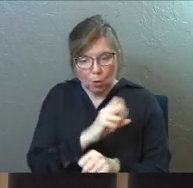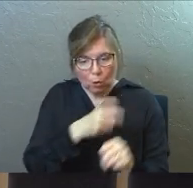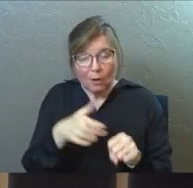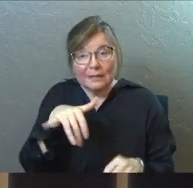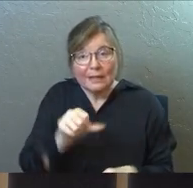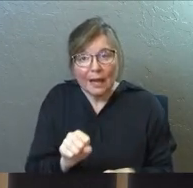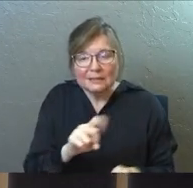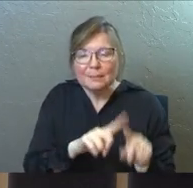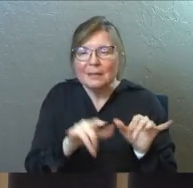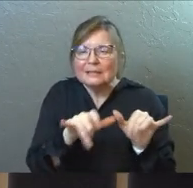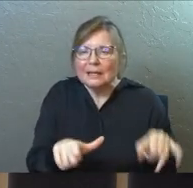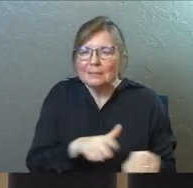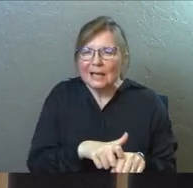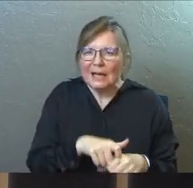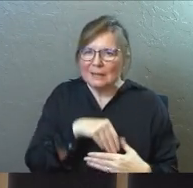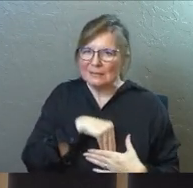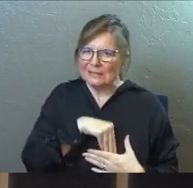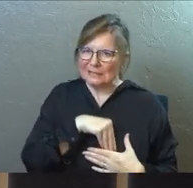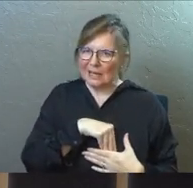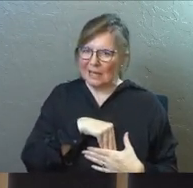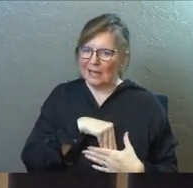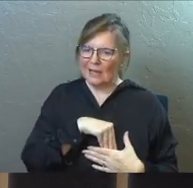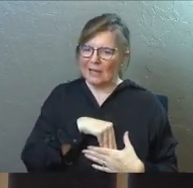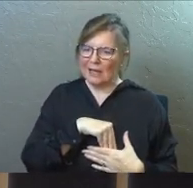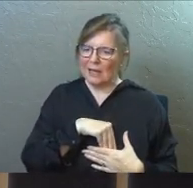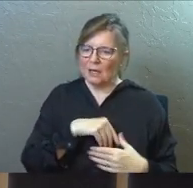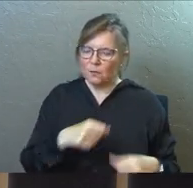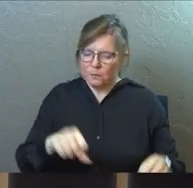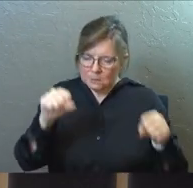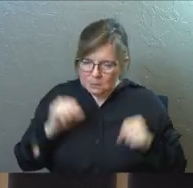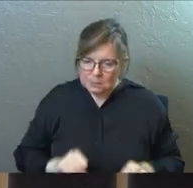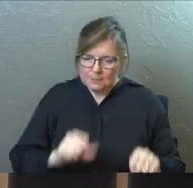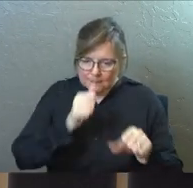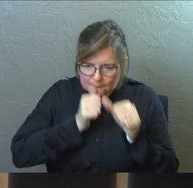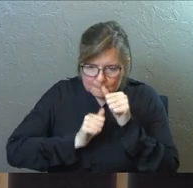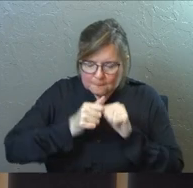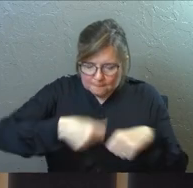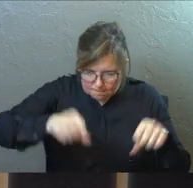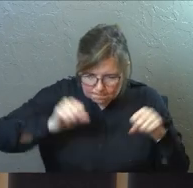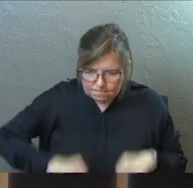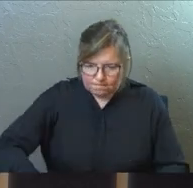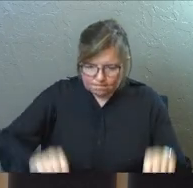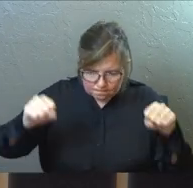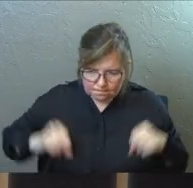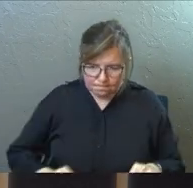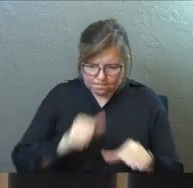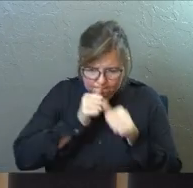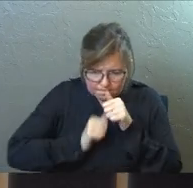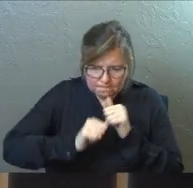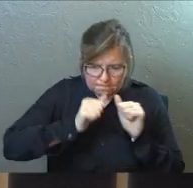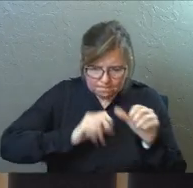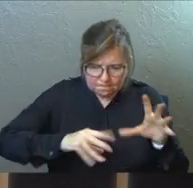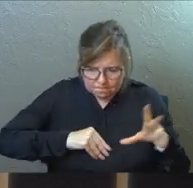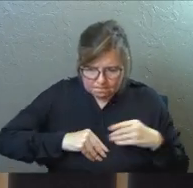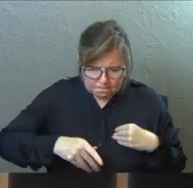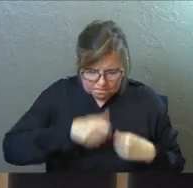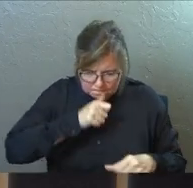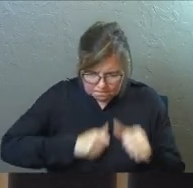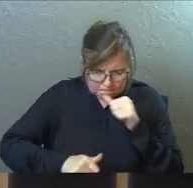But there's some weird, like, magic line in that rowing process as you're trying to deal with your overwhelming heavy life.